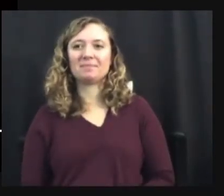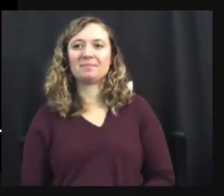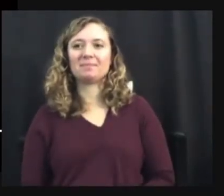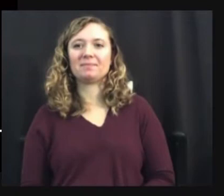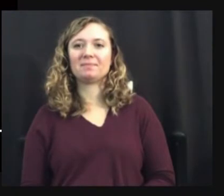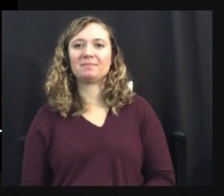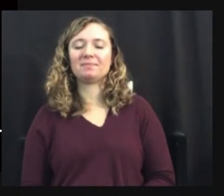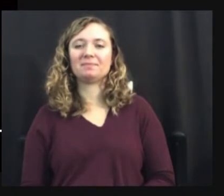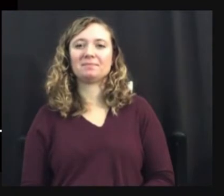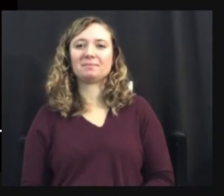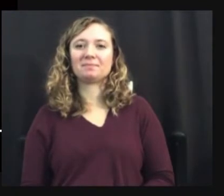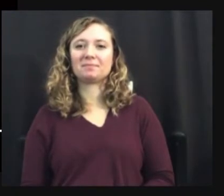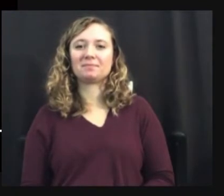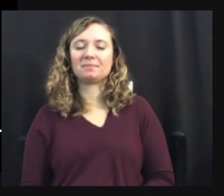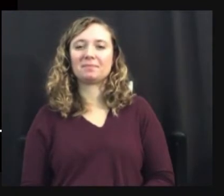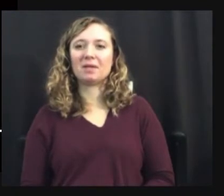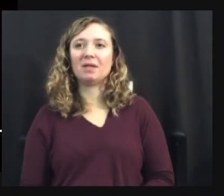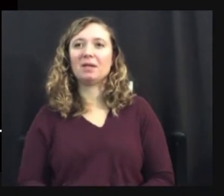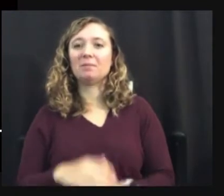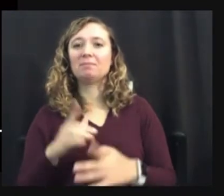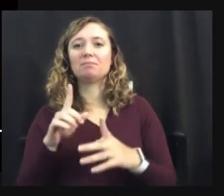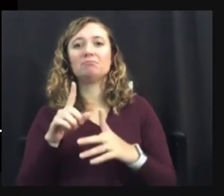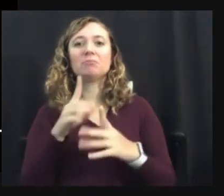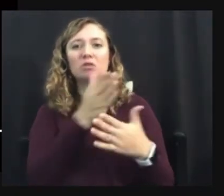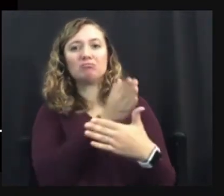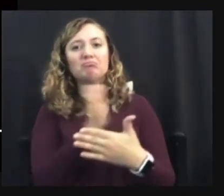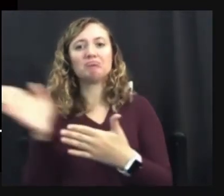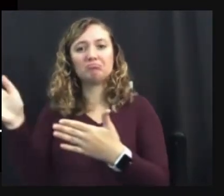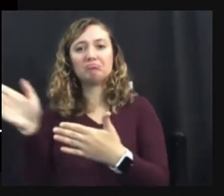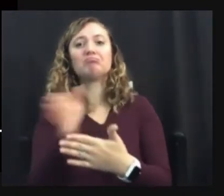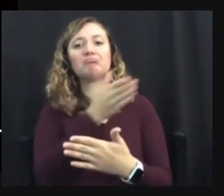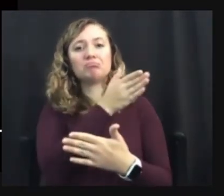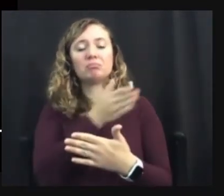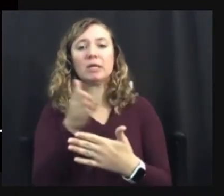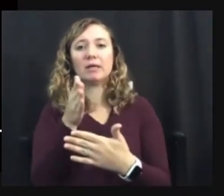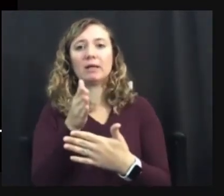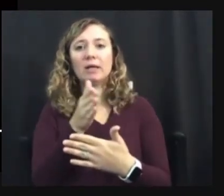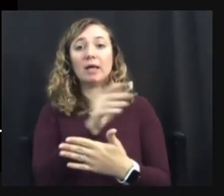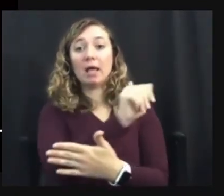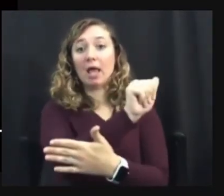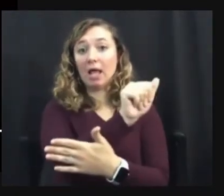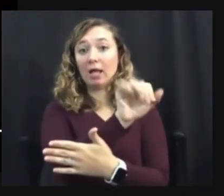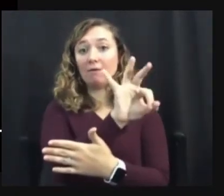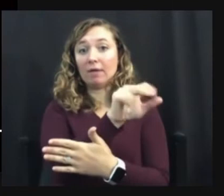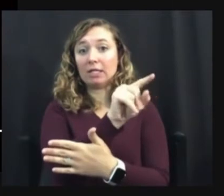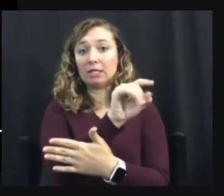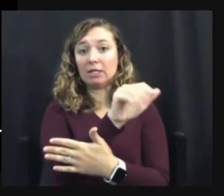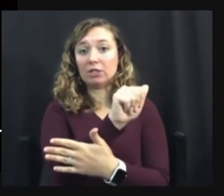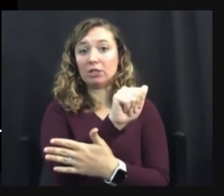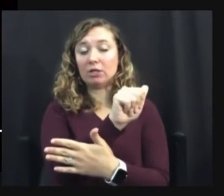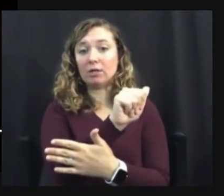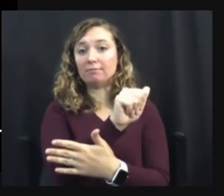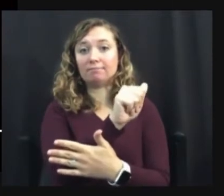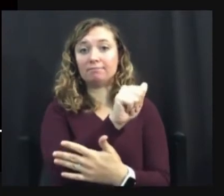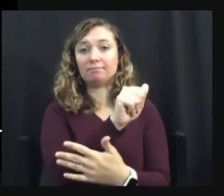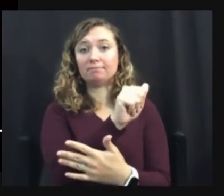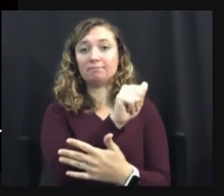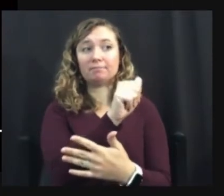So there's a spectrum of aphantasia through